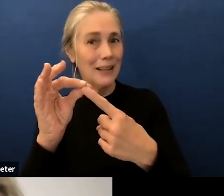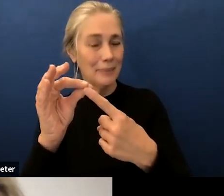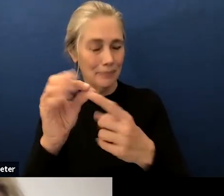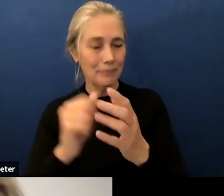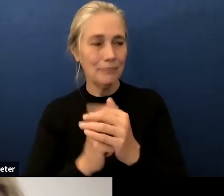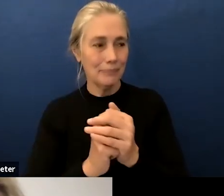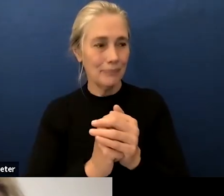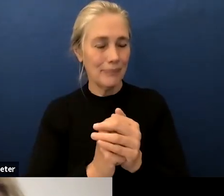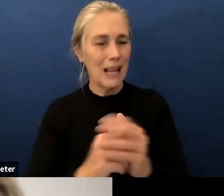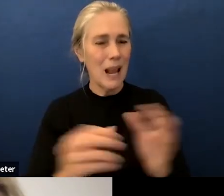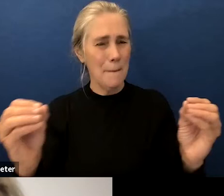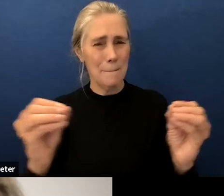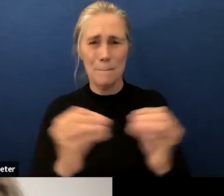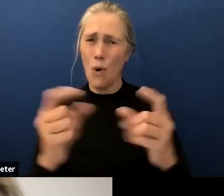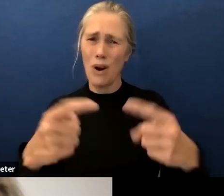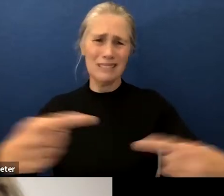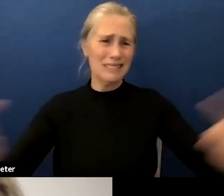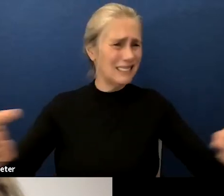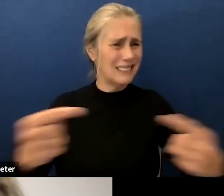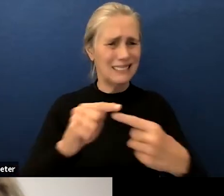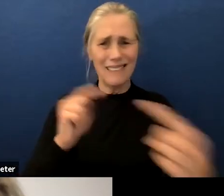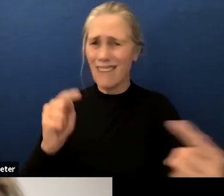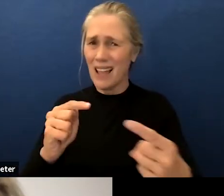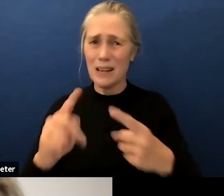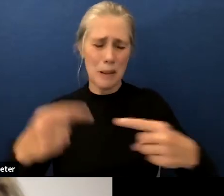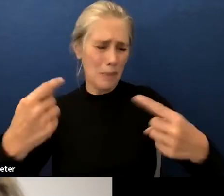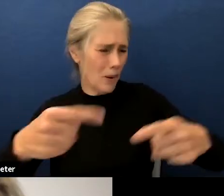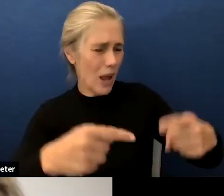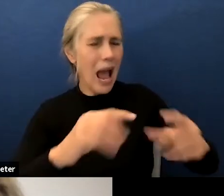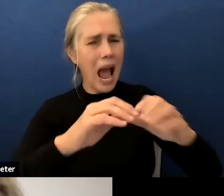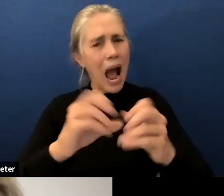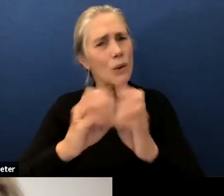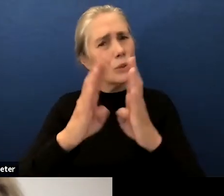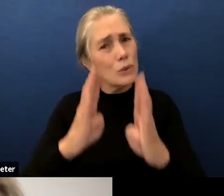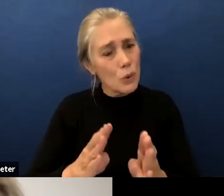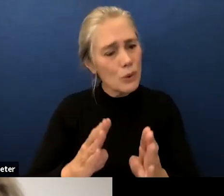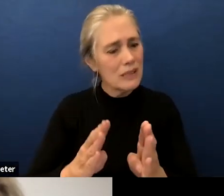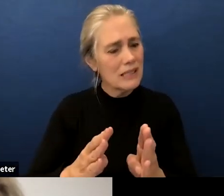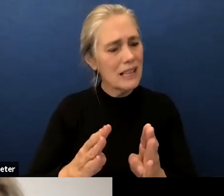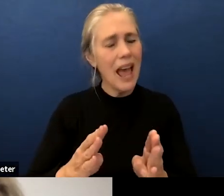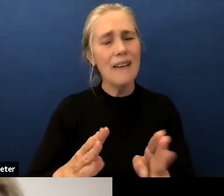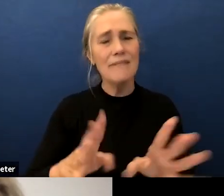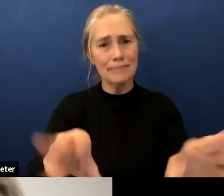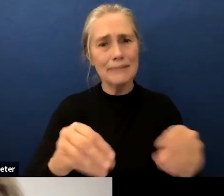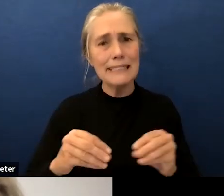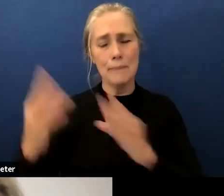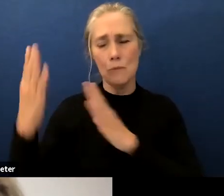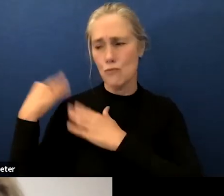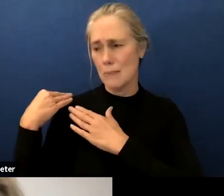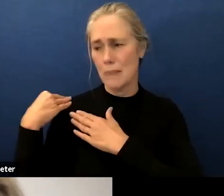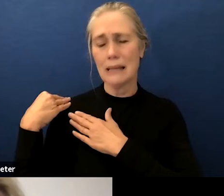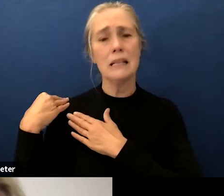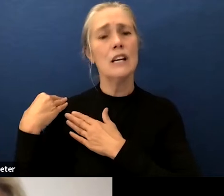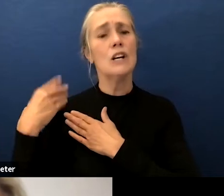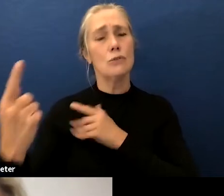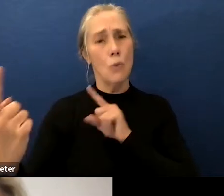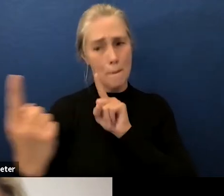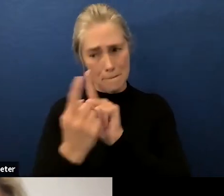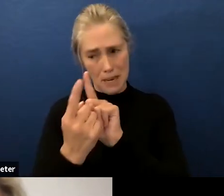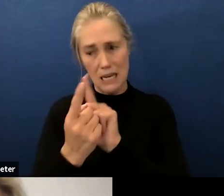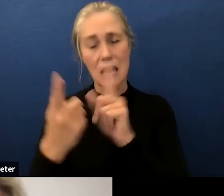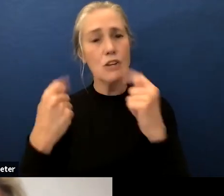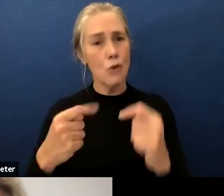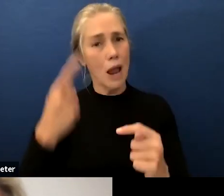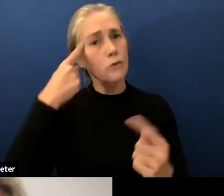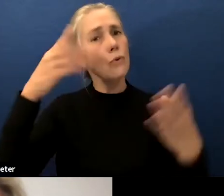it seems as we are more divided than ever how these students have taken it upon themselves to come together and compromise